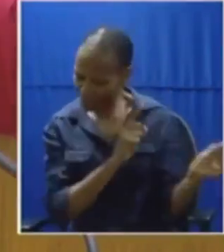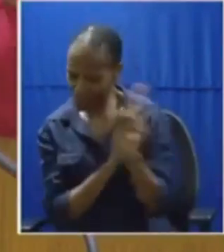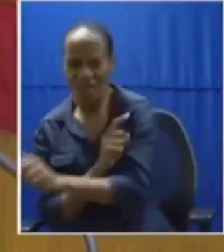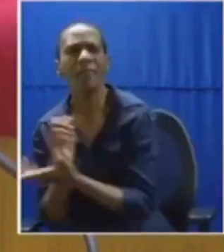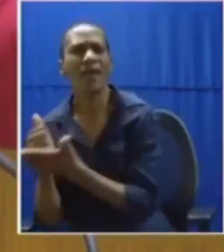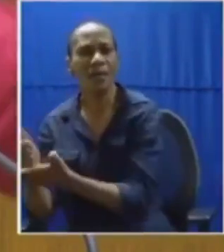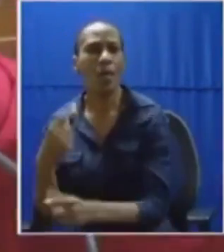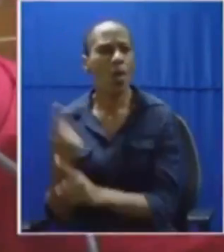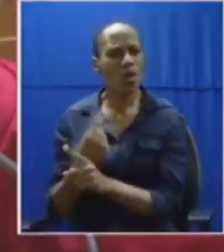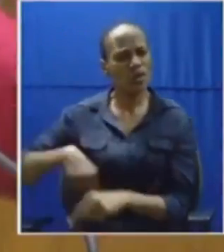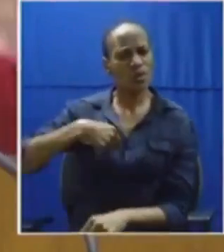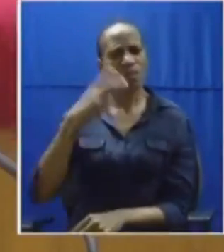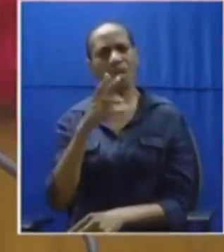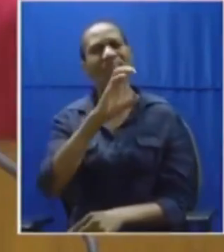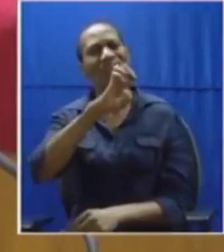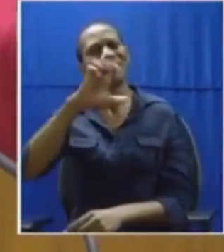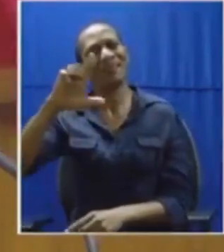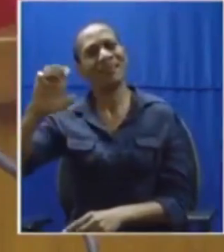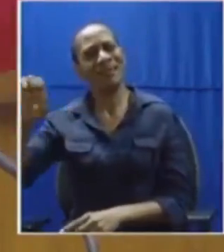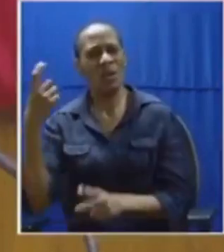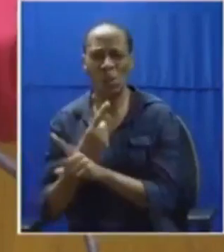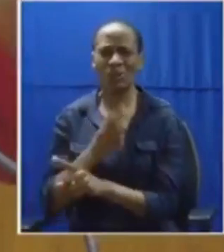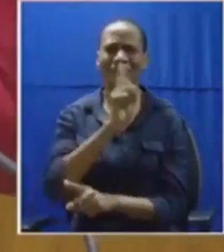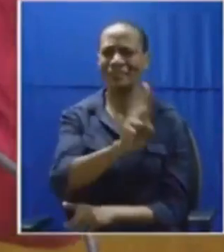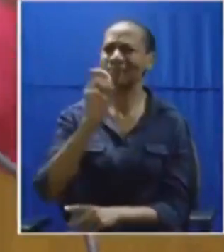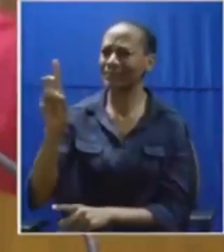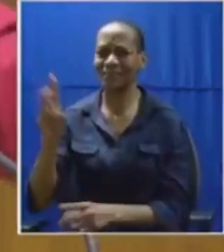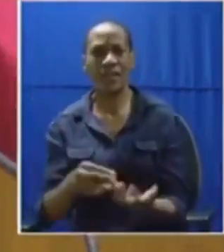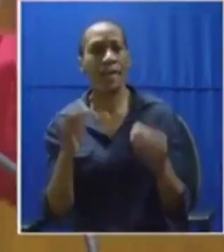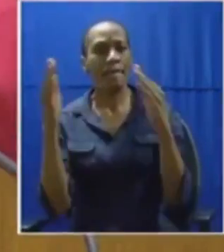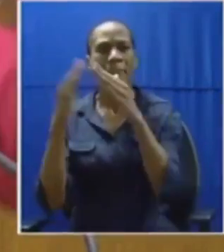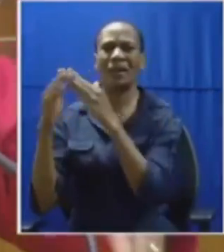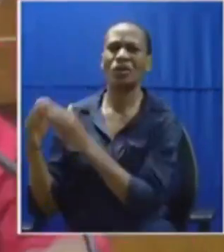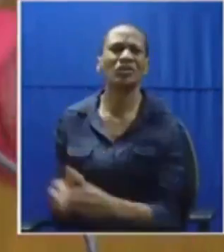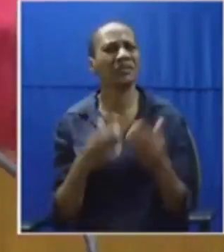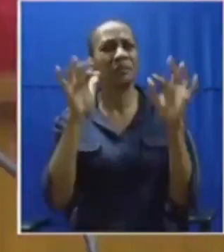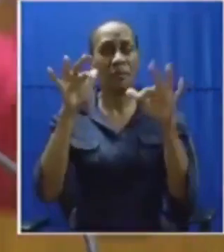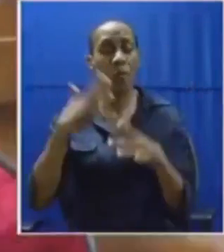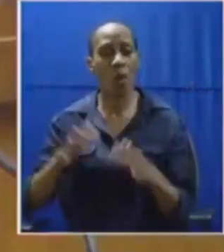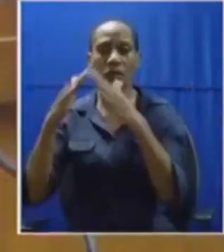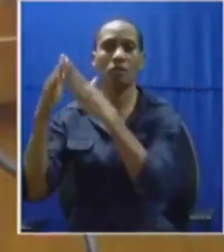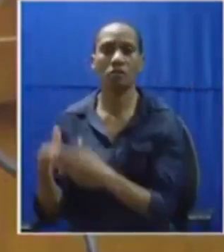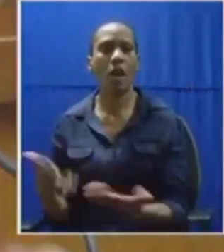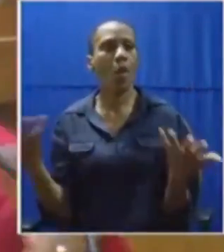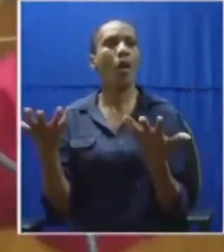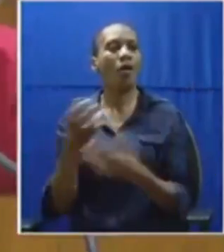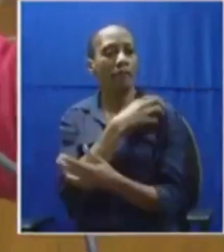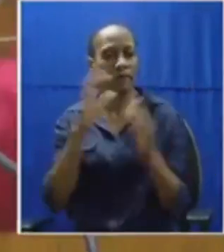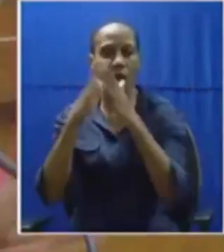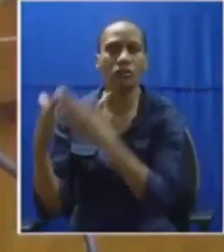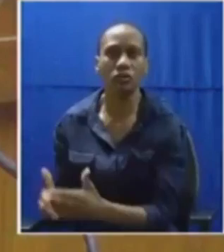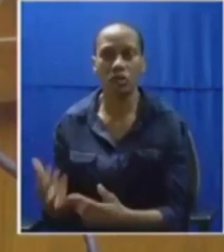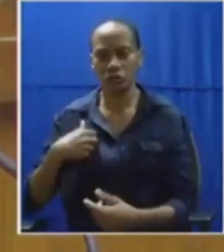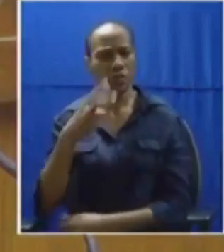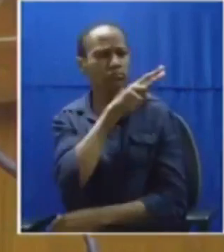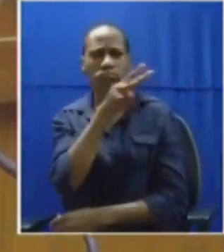begitale everywhere no ministers minister of housing people are marching for houses there's no minister of housing and when you